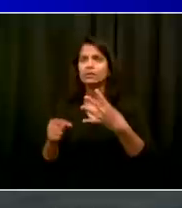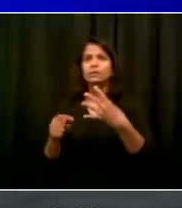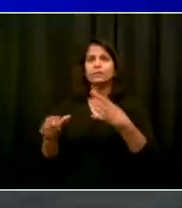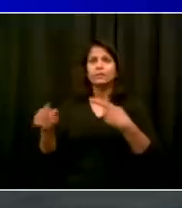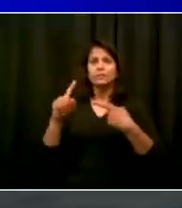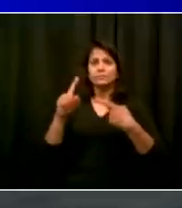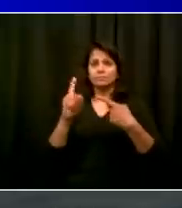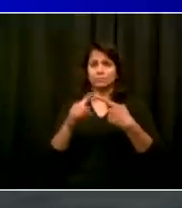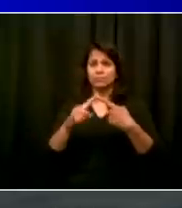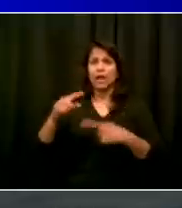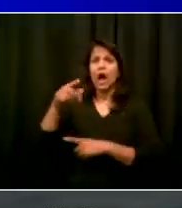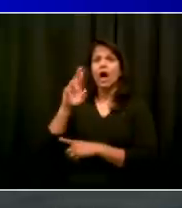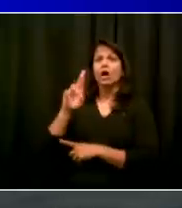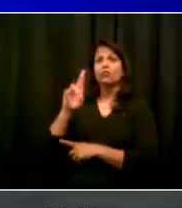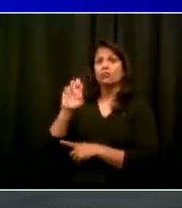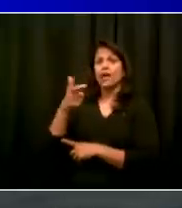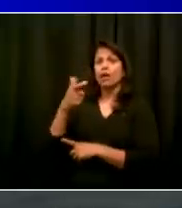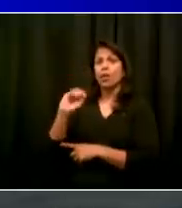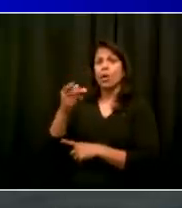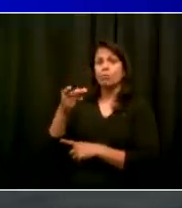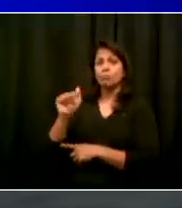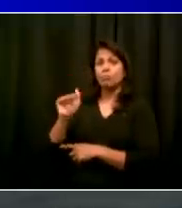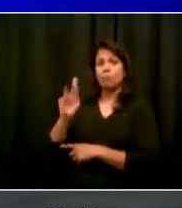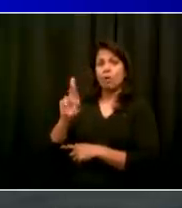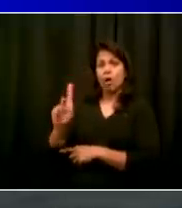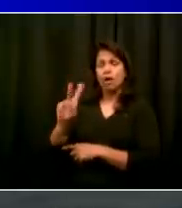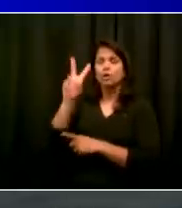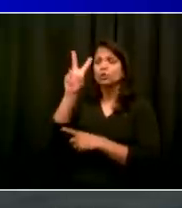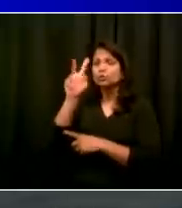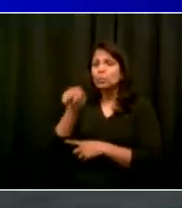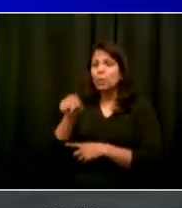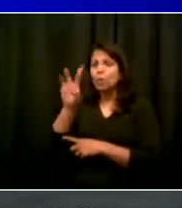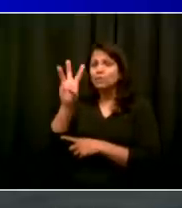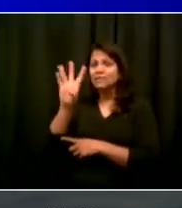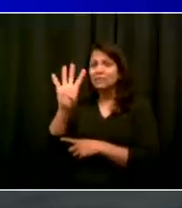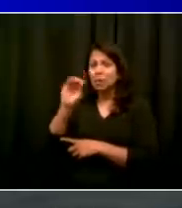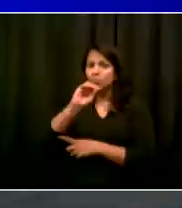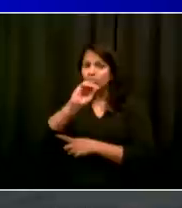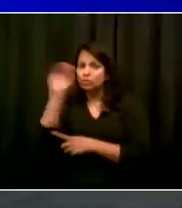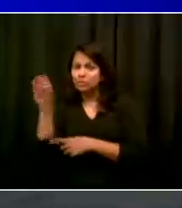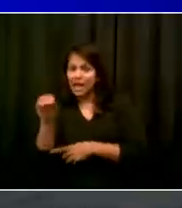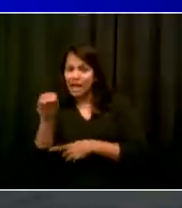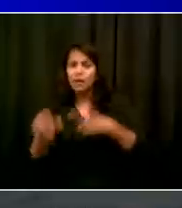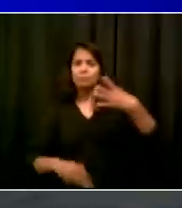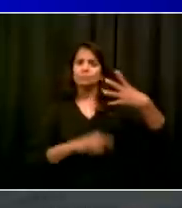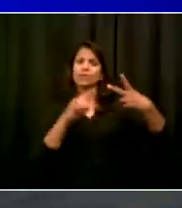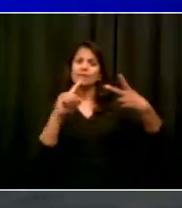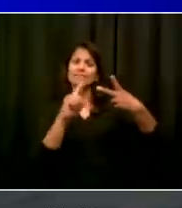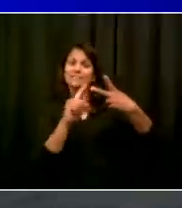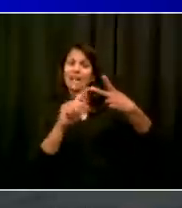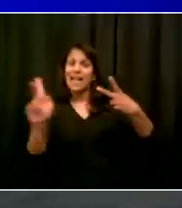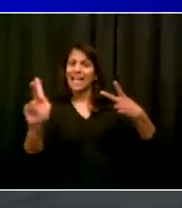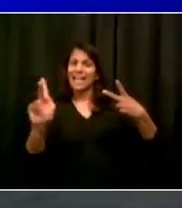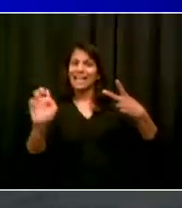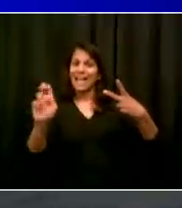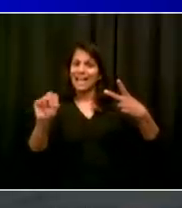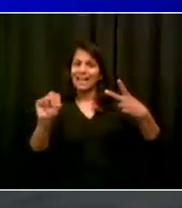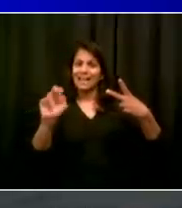Kensington Windsor Terrace, Brighton Beach, Manhattan Beach, Sheepshead Bay, and Williamsburg. Now, today,